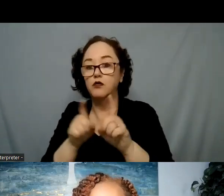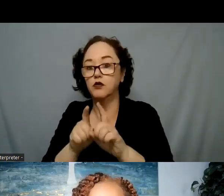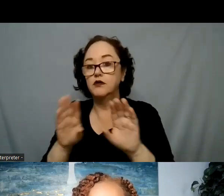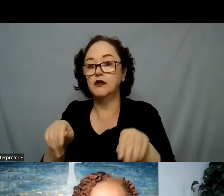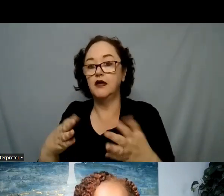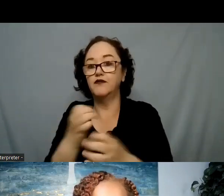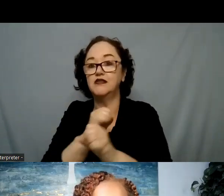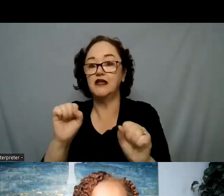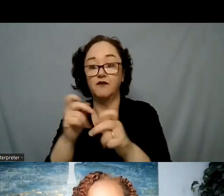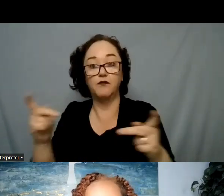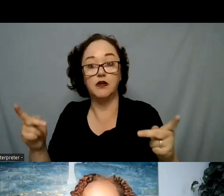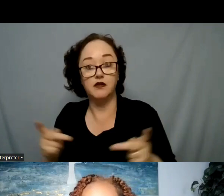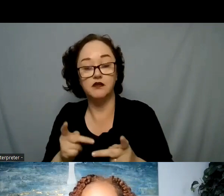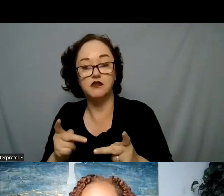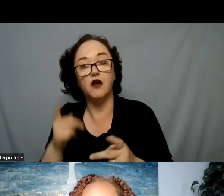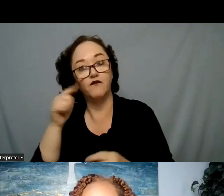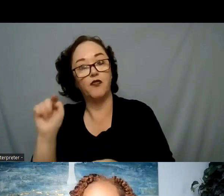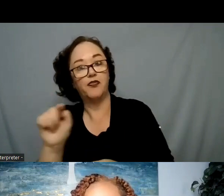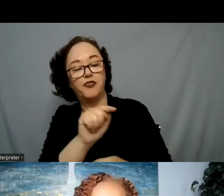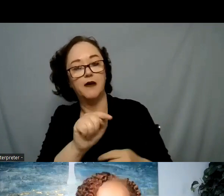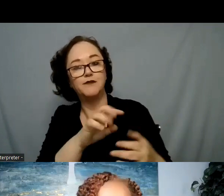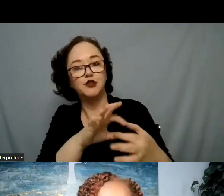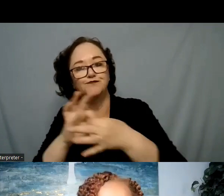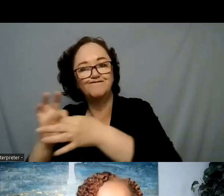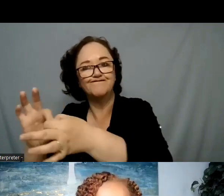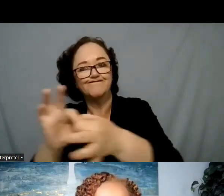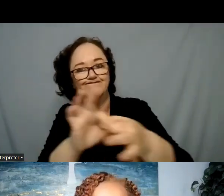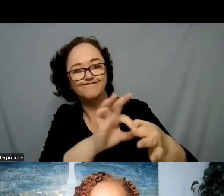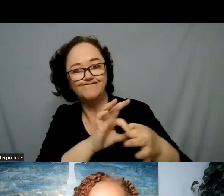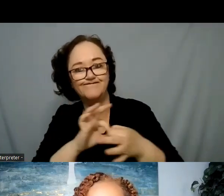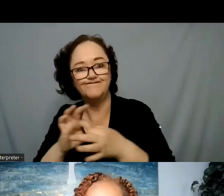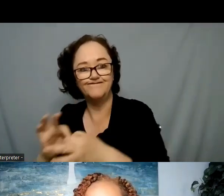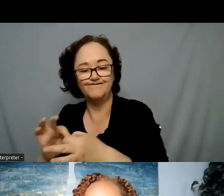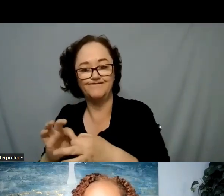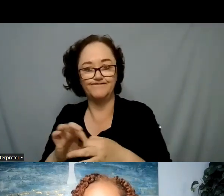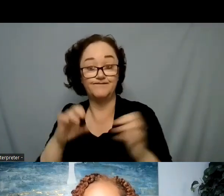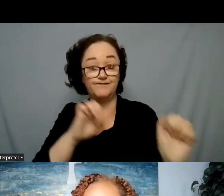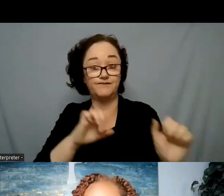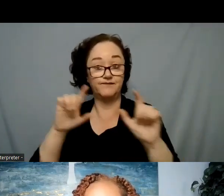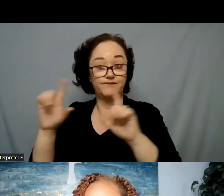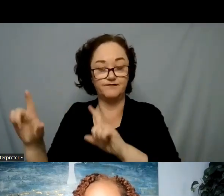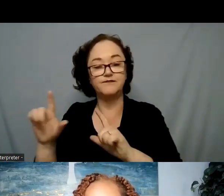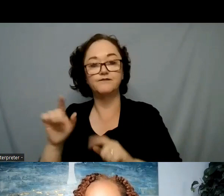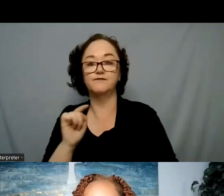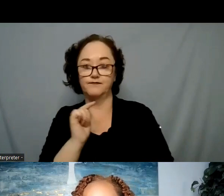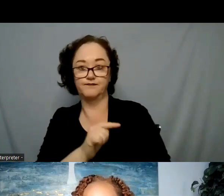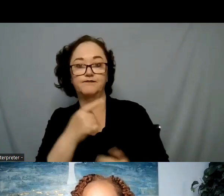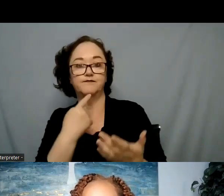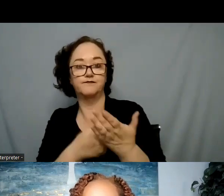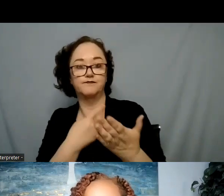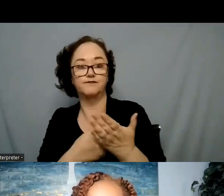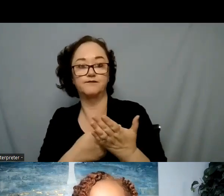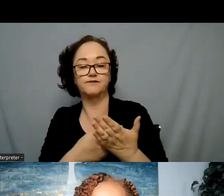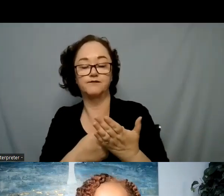them to connect. And that moves right into the next slide where we talk about the crisis